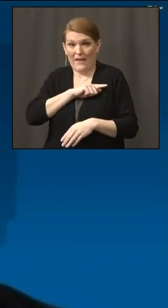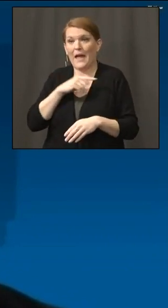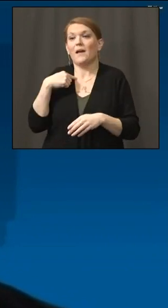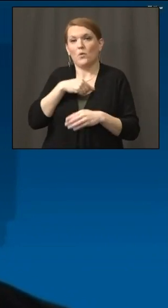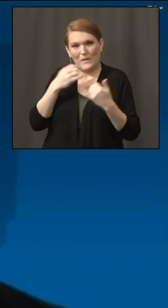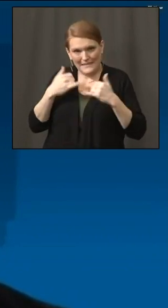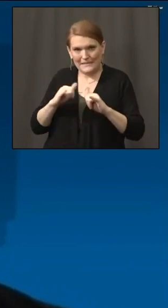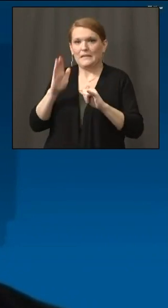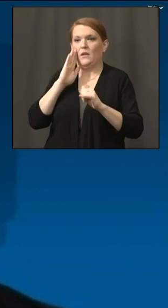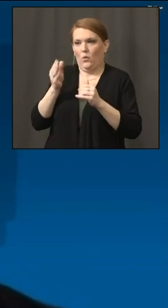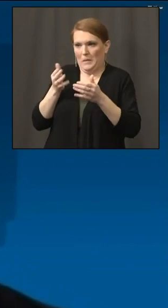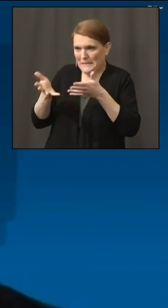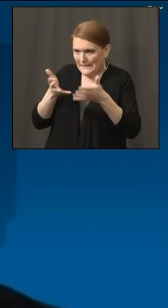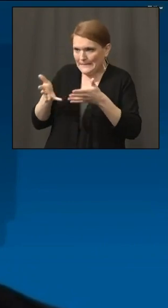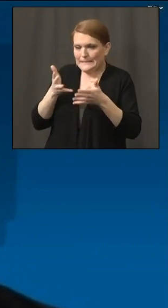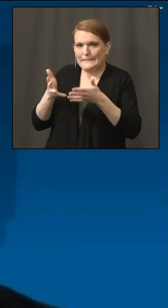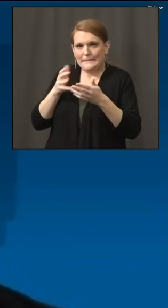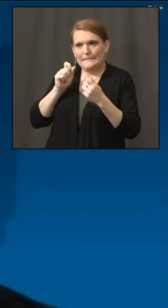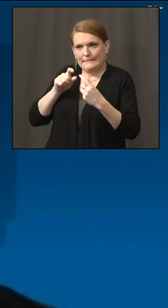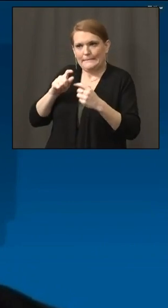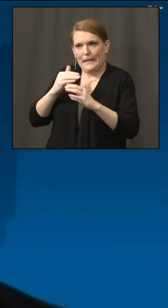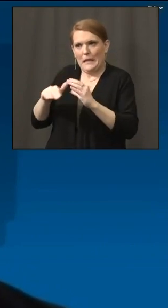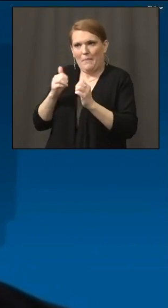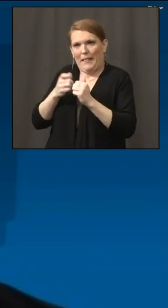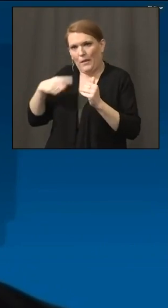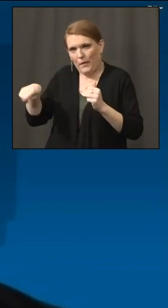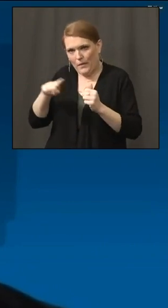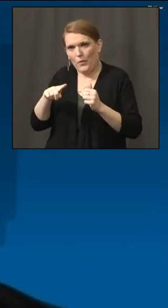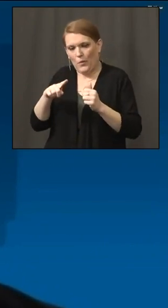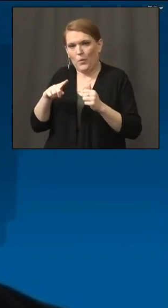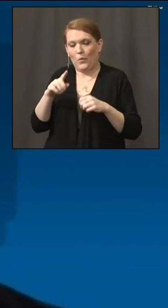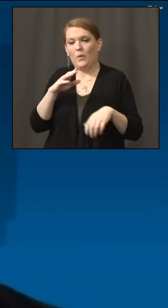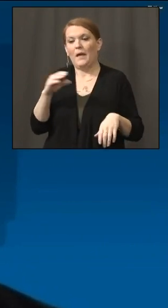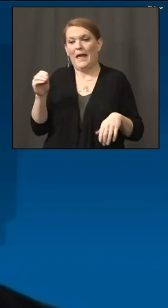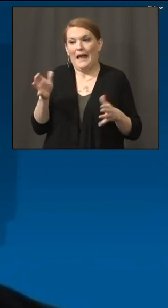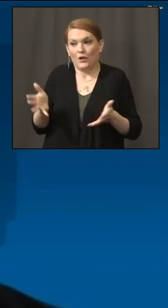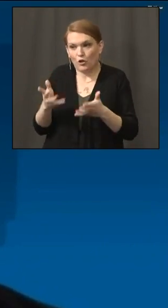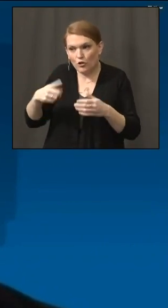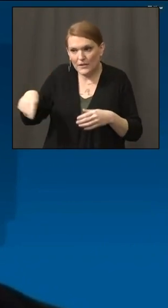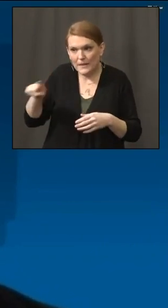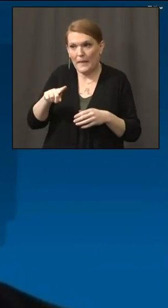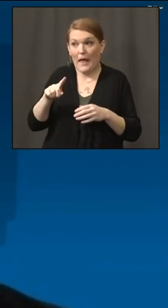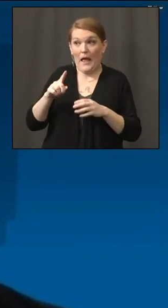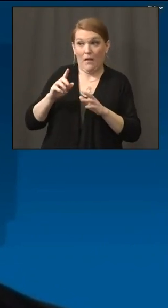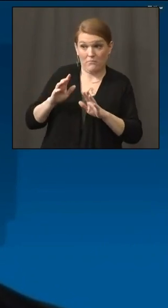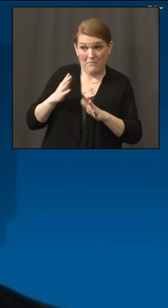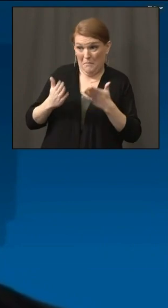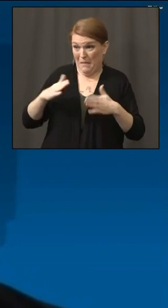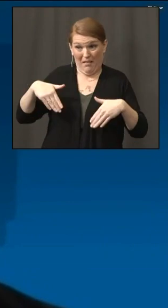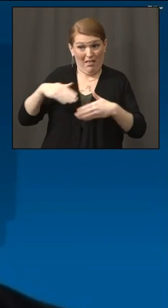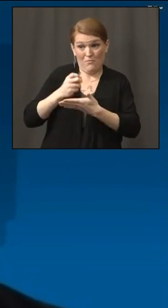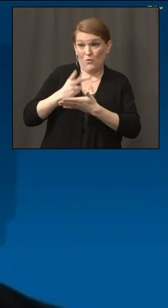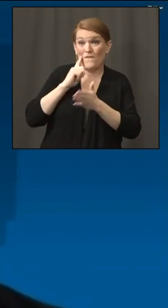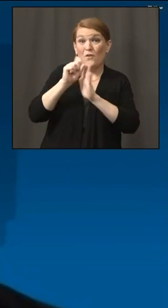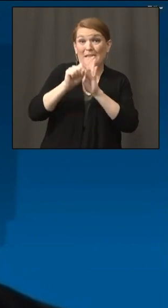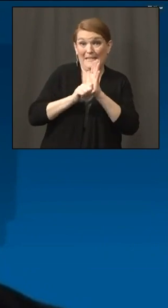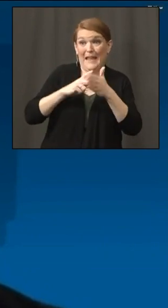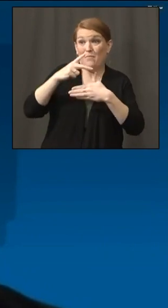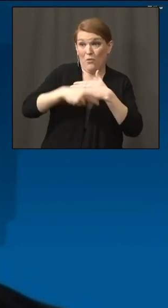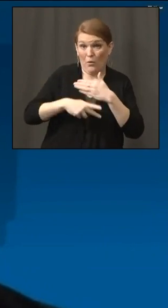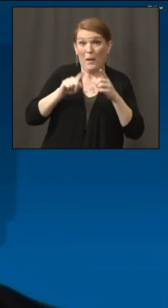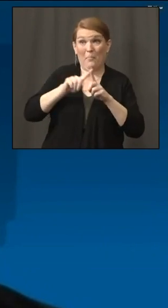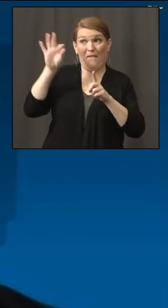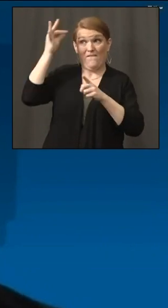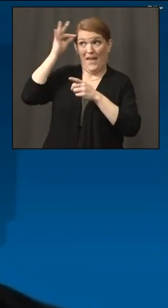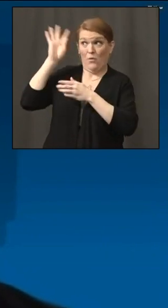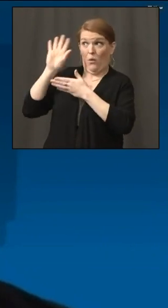communicate with those businesses over the next several days, and also encourage them to get ready for additional resources that are coming down from the